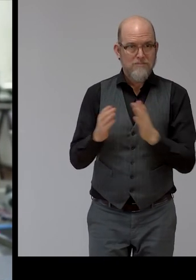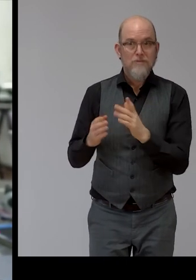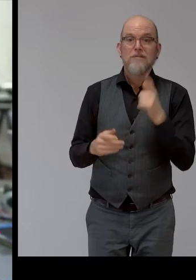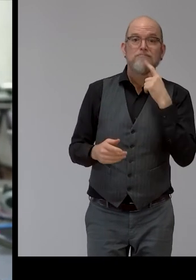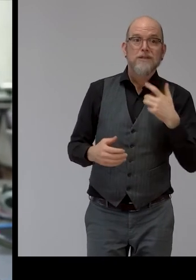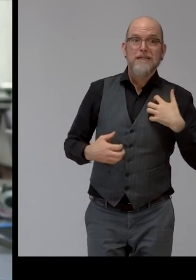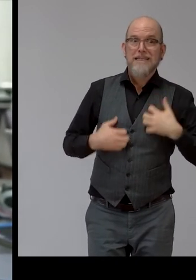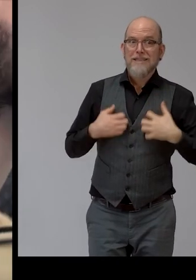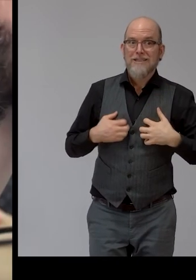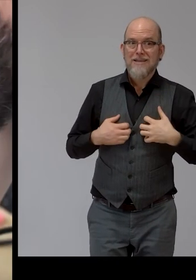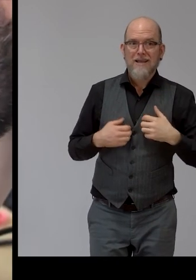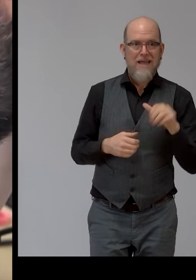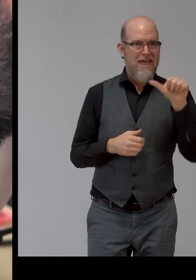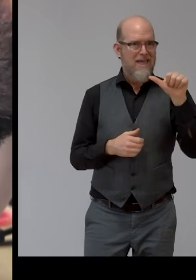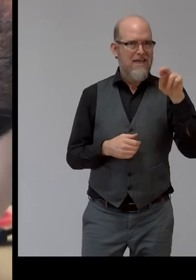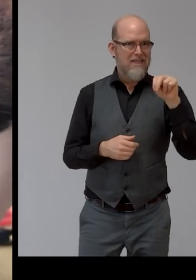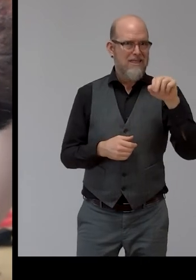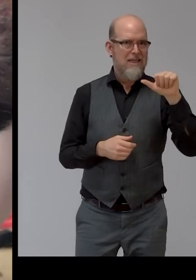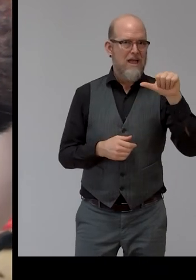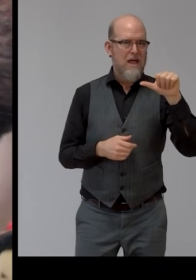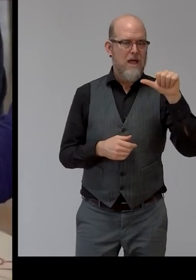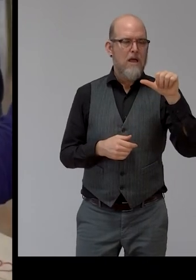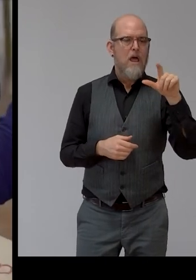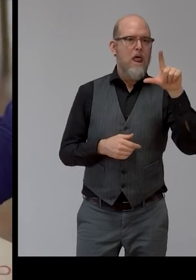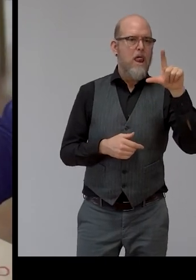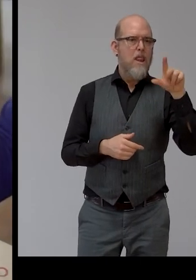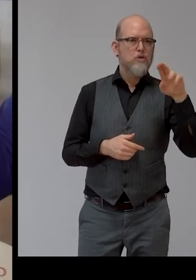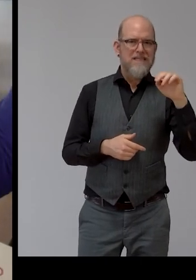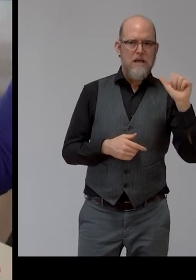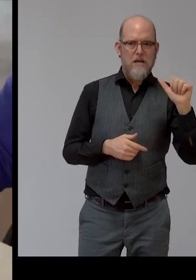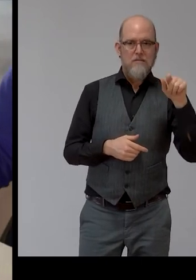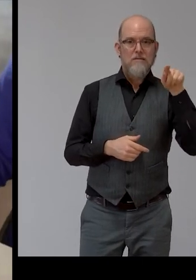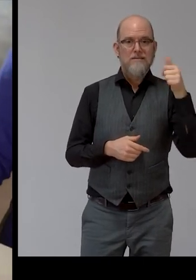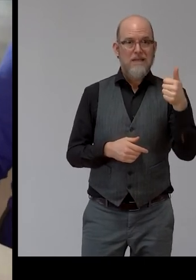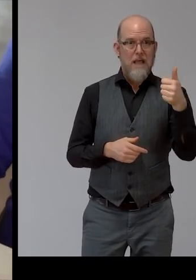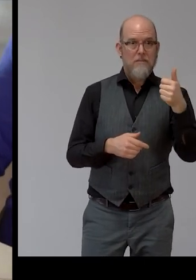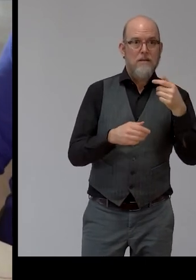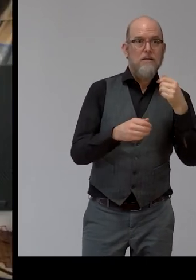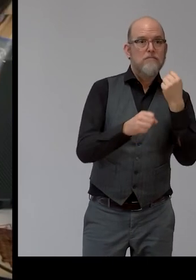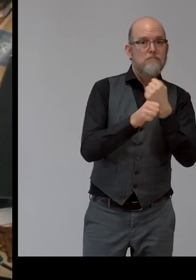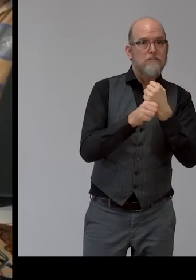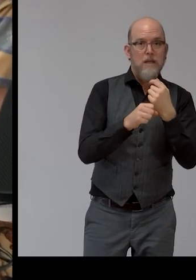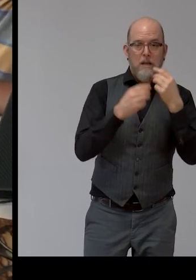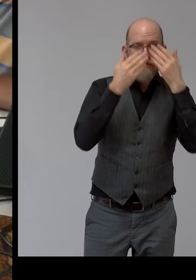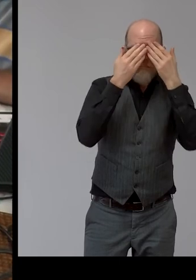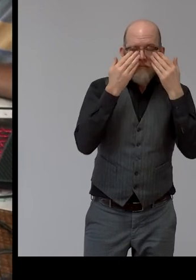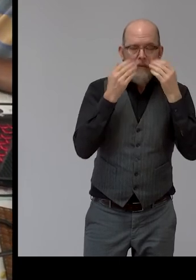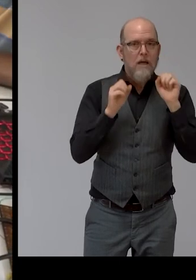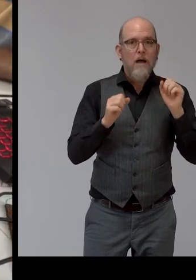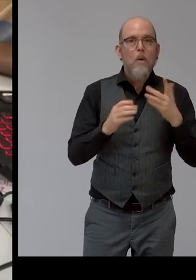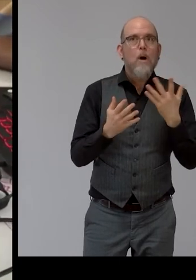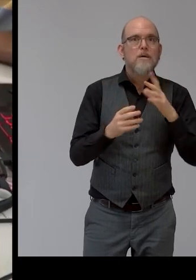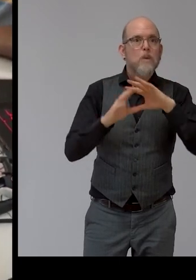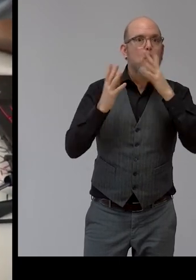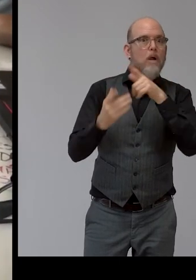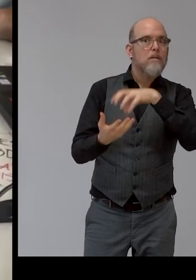from Colombia, sees the world. A young woman wearing dark glasses. Anna Lucia sits in an office in the background. People